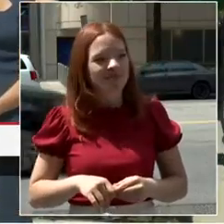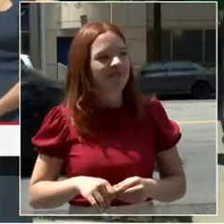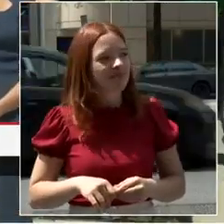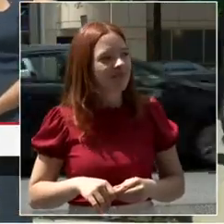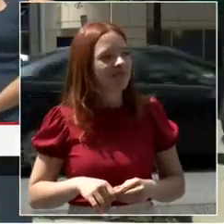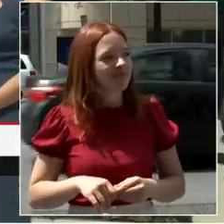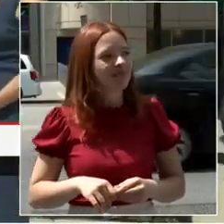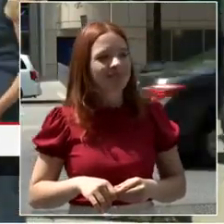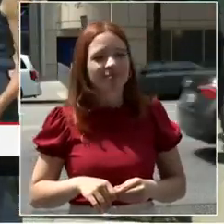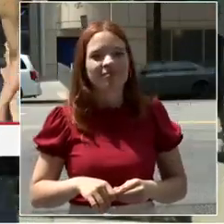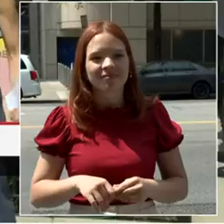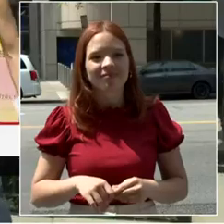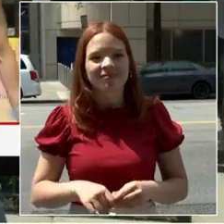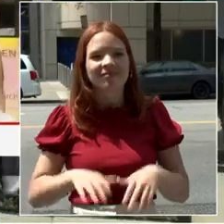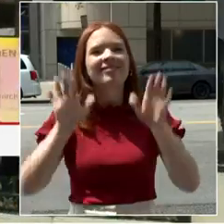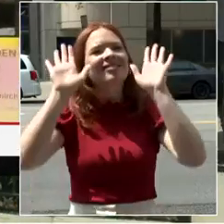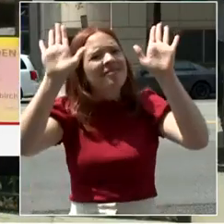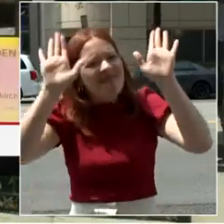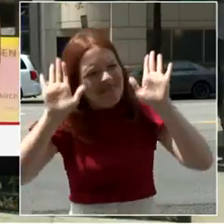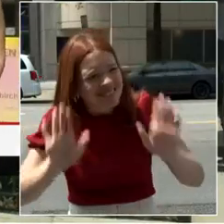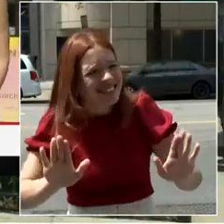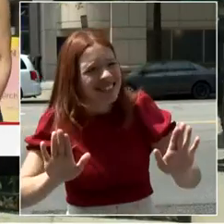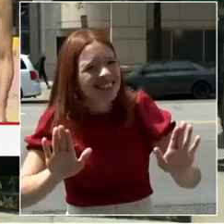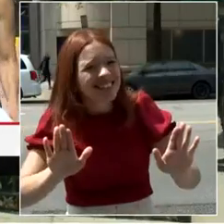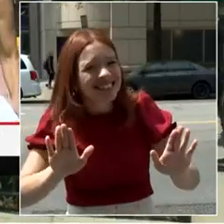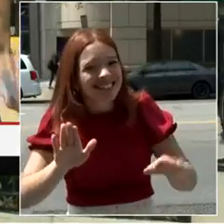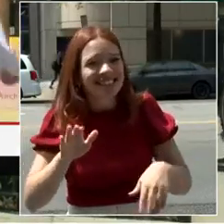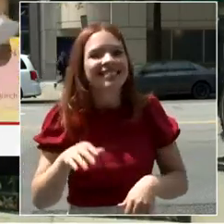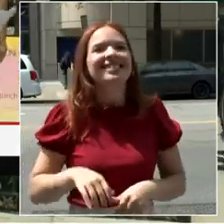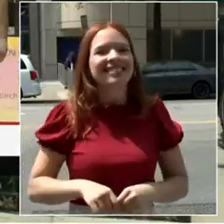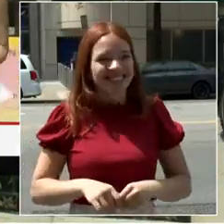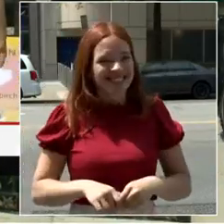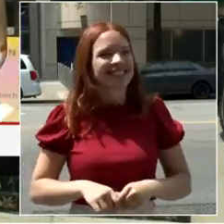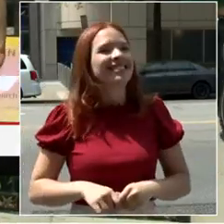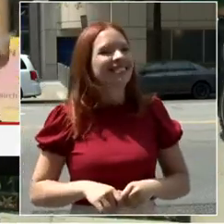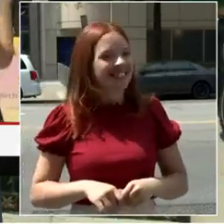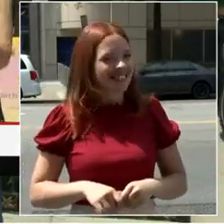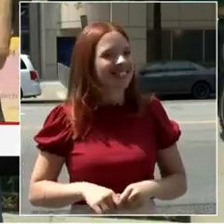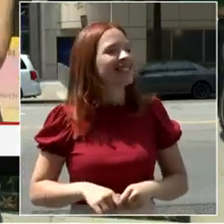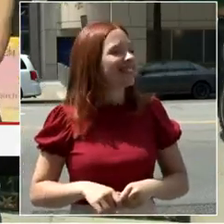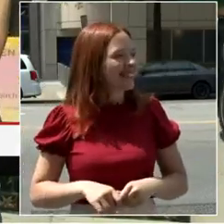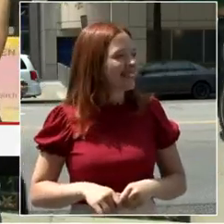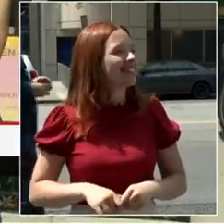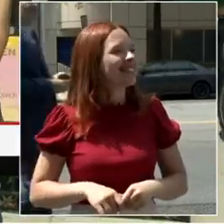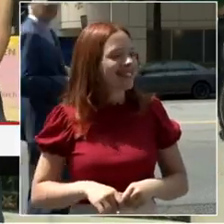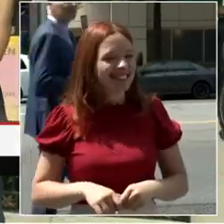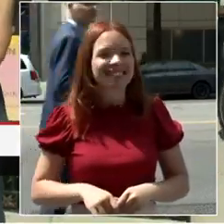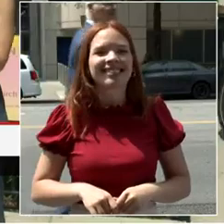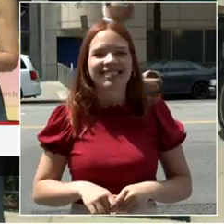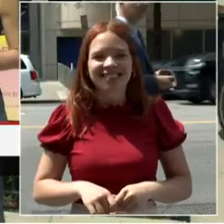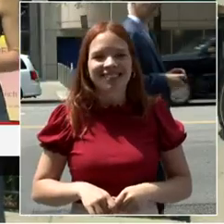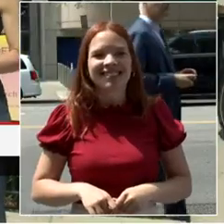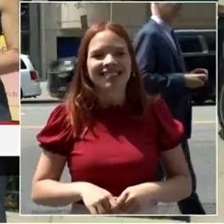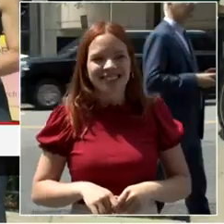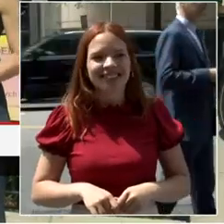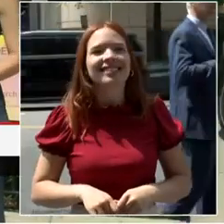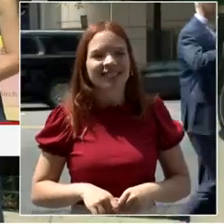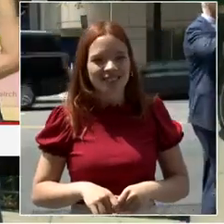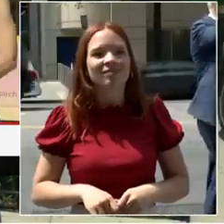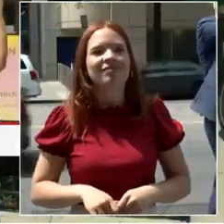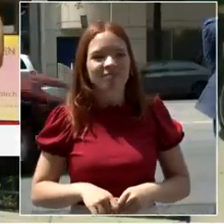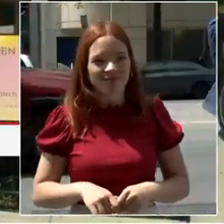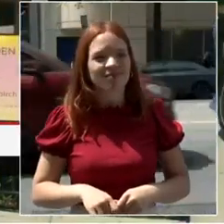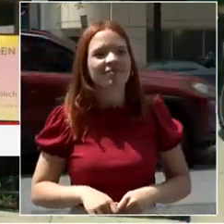Awesome. We decided we wanted to come up together because we're working on this unprecedented project together as the Golden Triangle bid and the Downtown DC